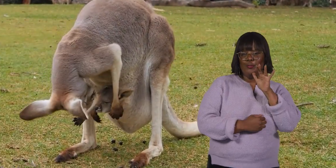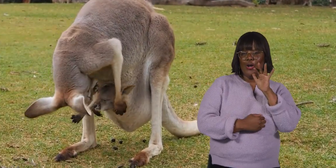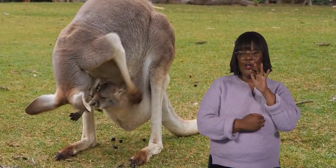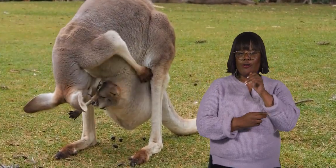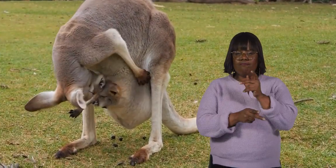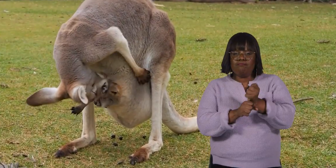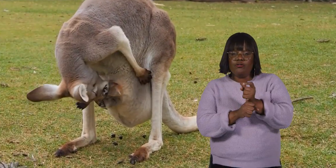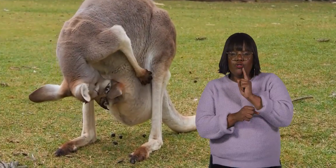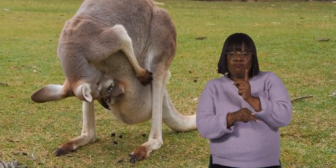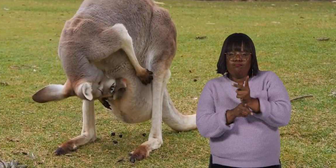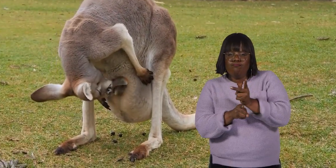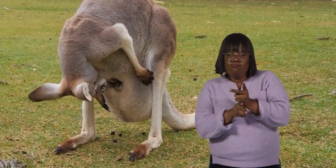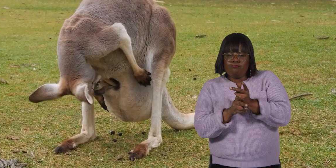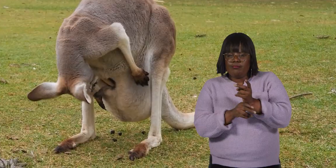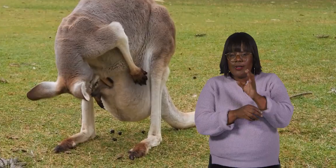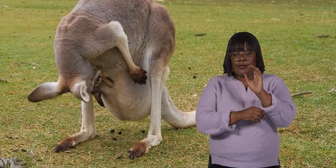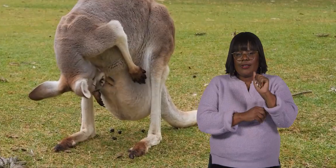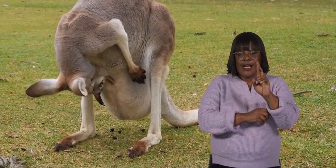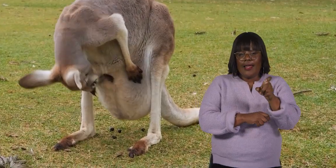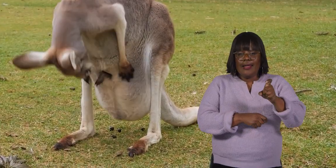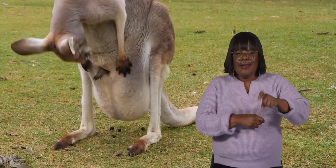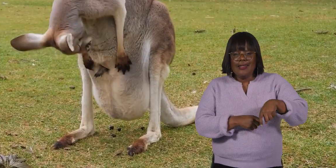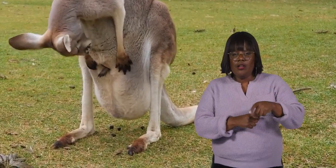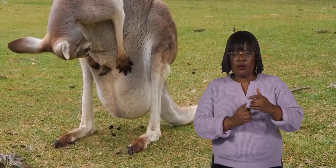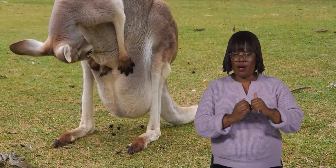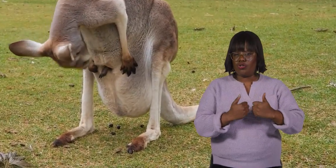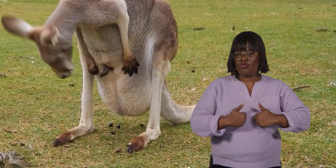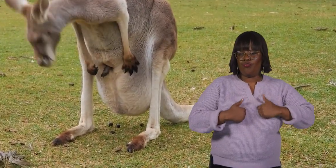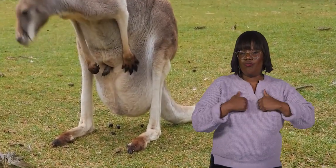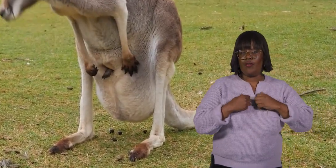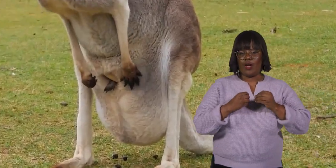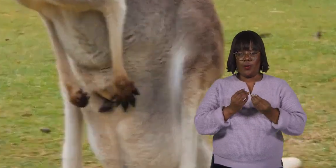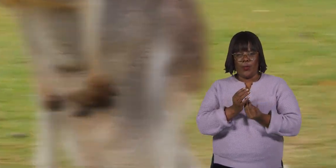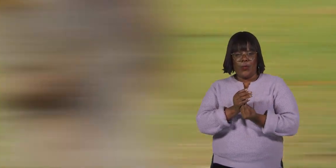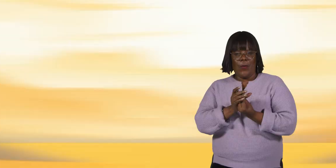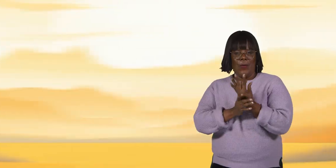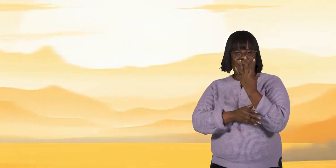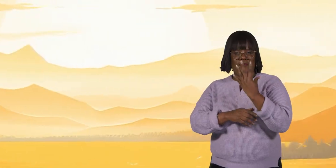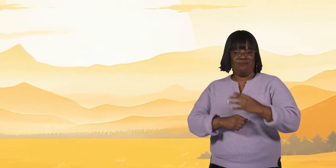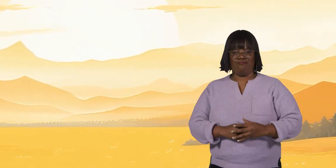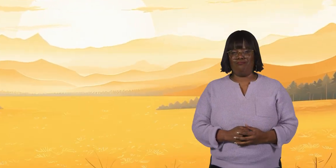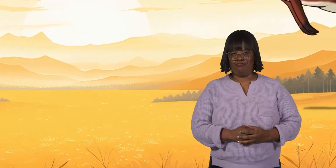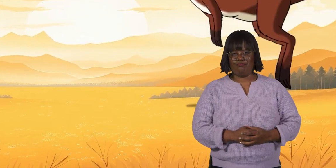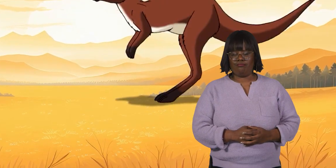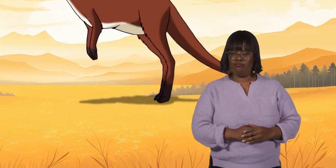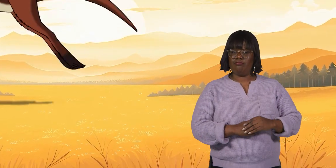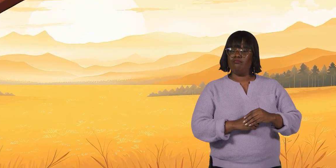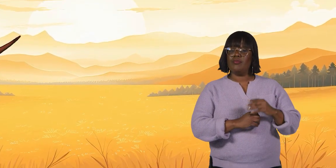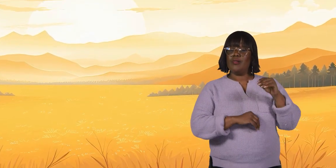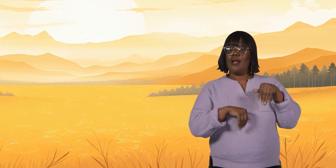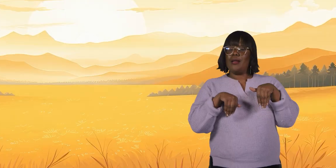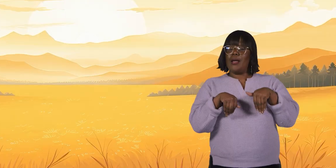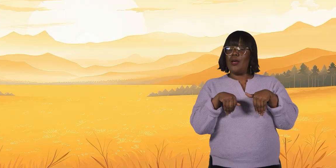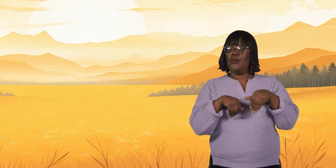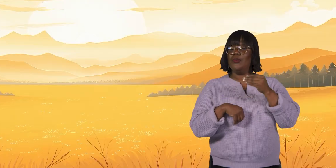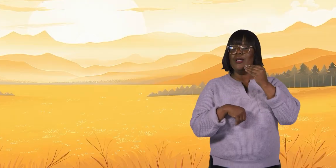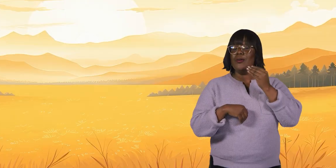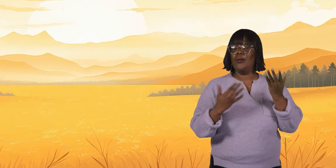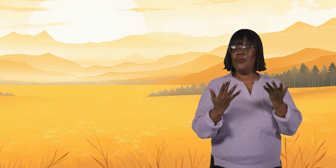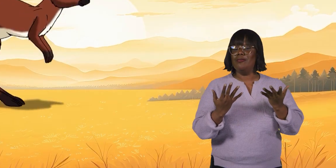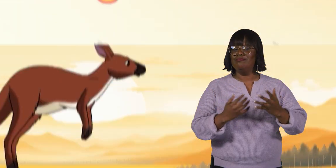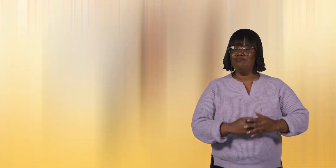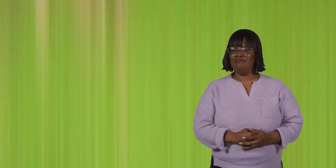joey ensures the baby kangaroo gets the care it needs to survive and grow. What do kangaroos eat?